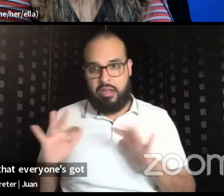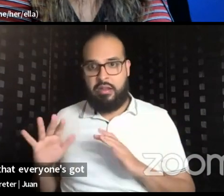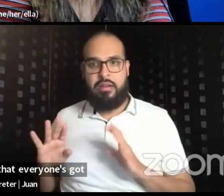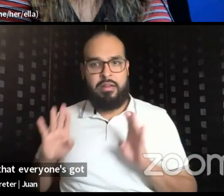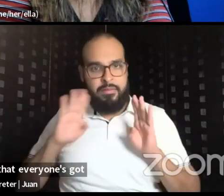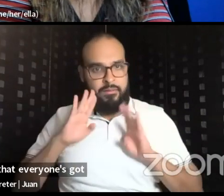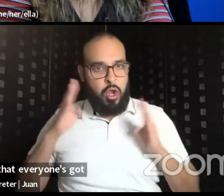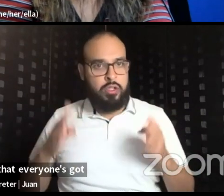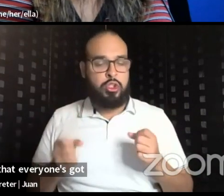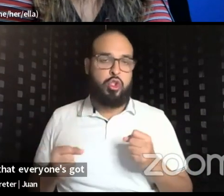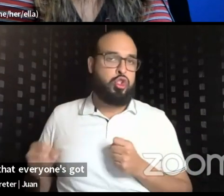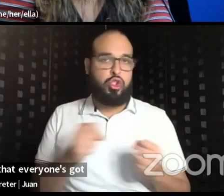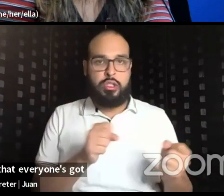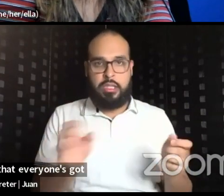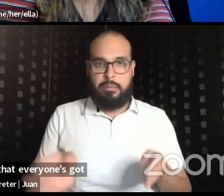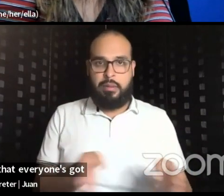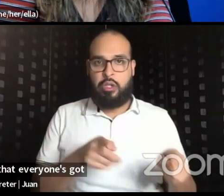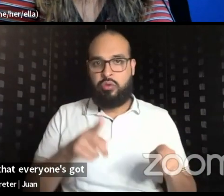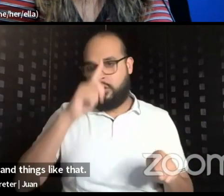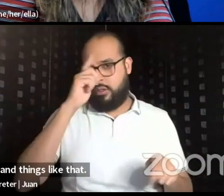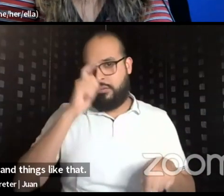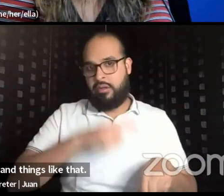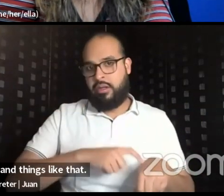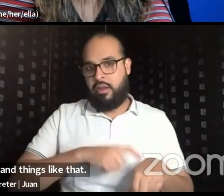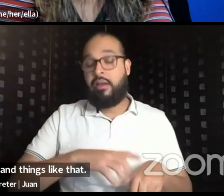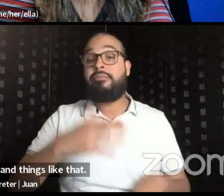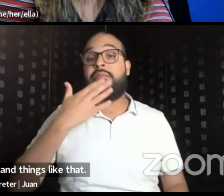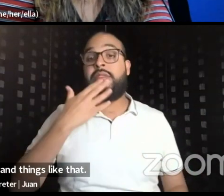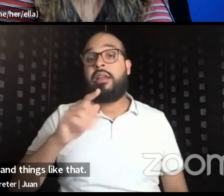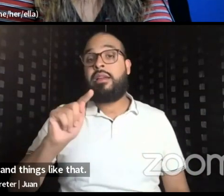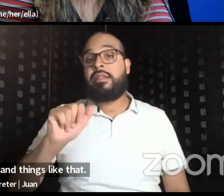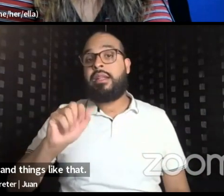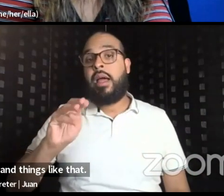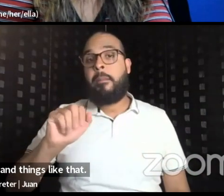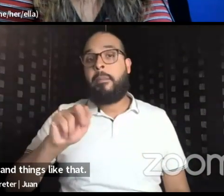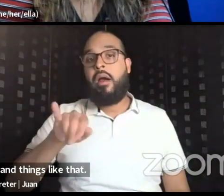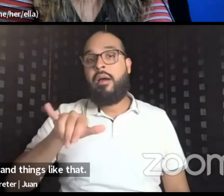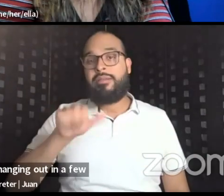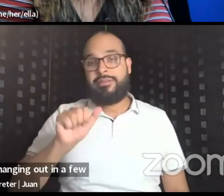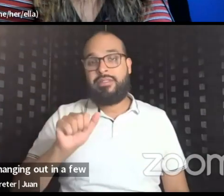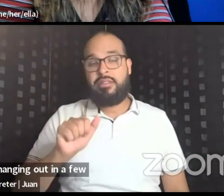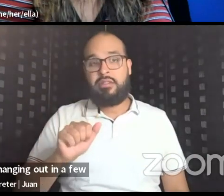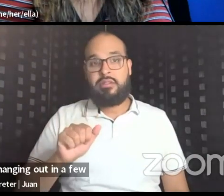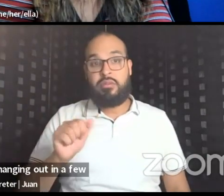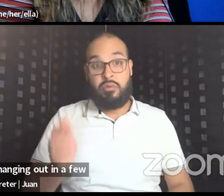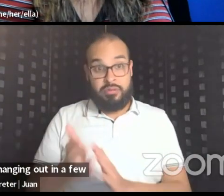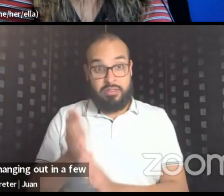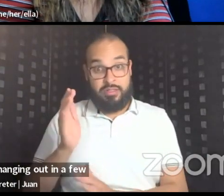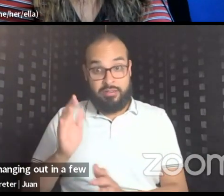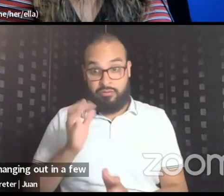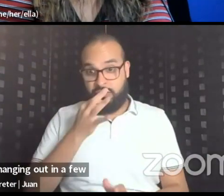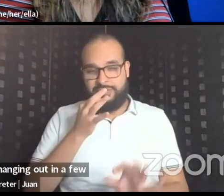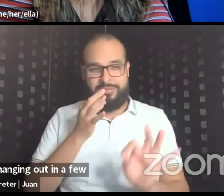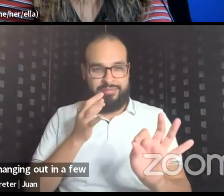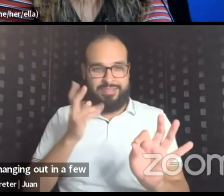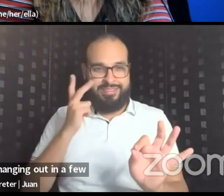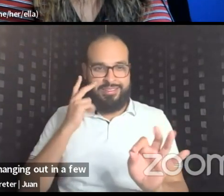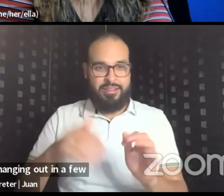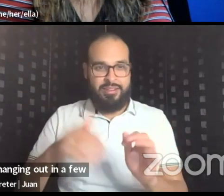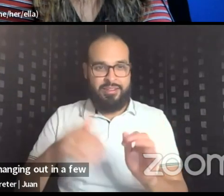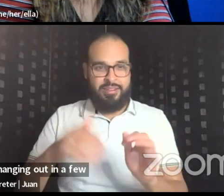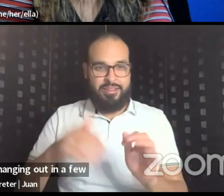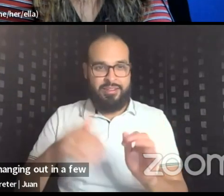and things like that. Um, Oh, Tamania, thank you so much, uh, heading out in a few minutes. We'll see you at the next session. And I think